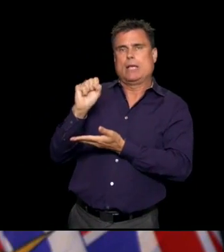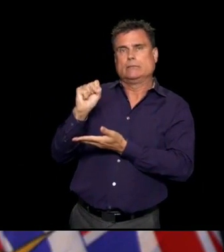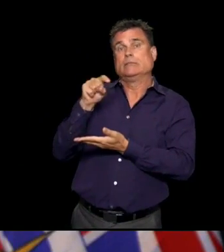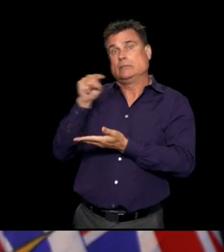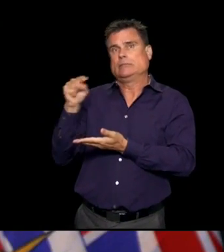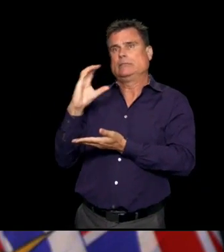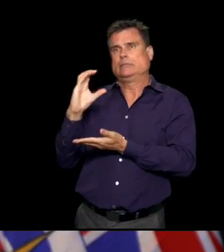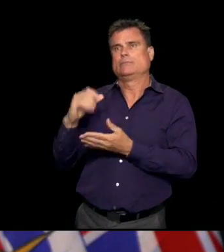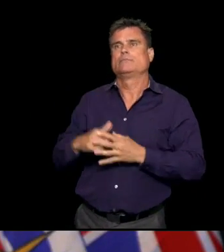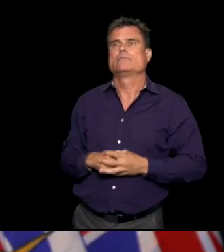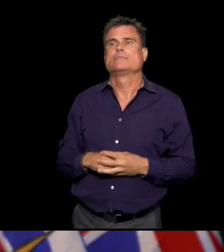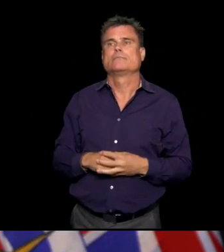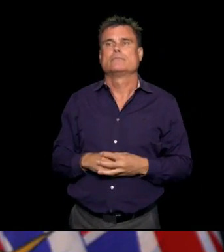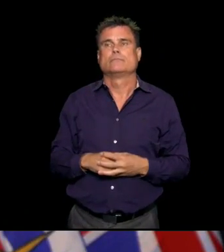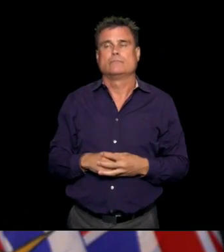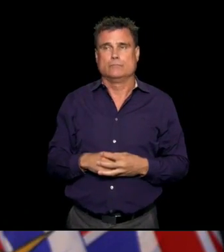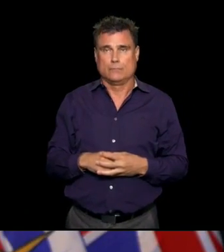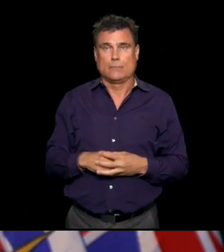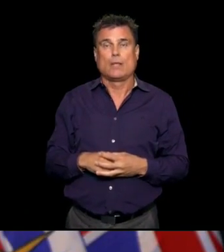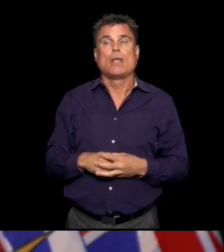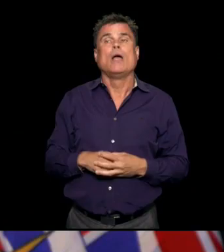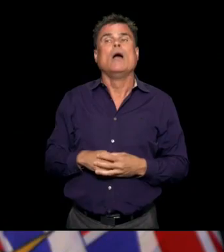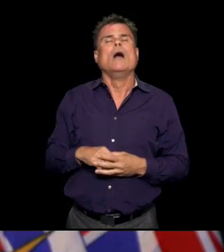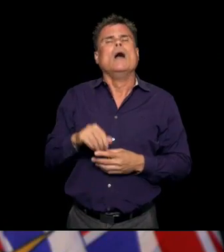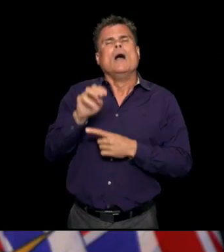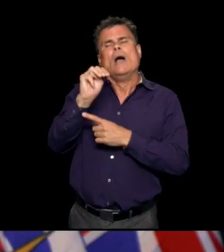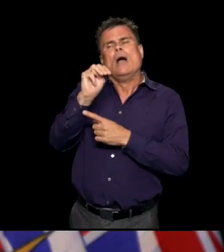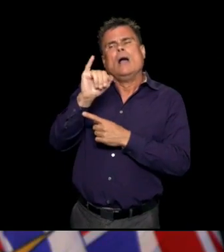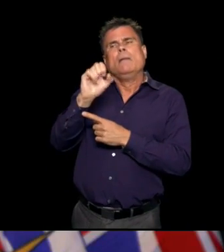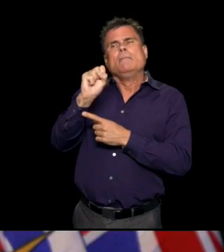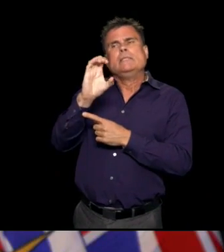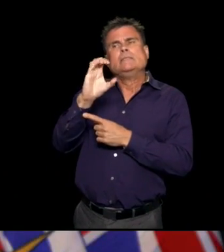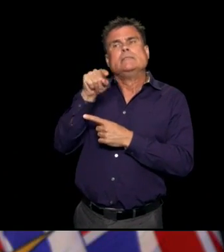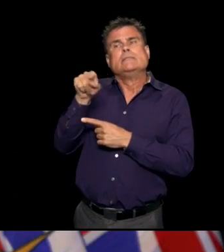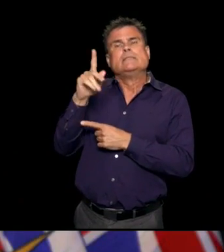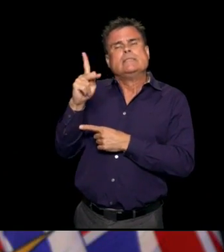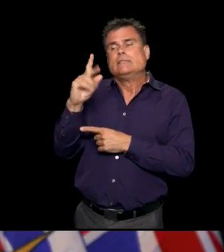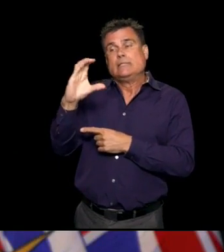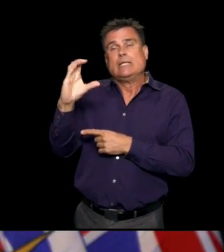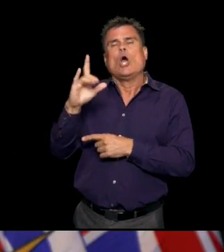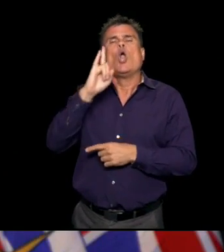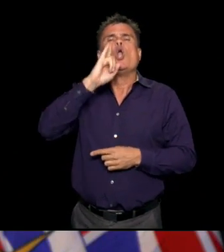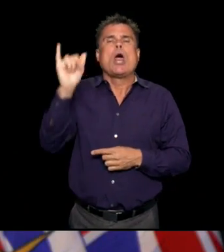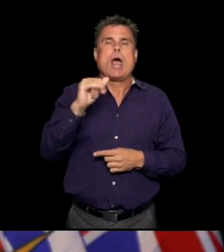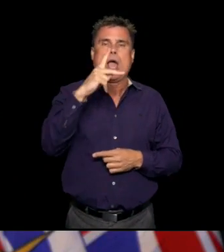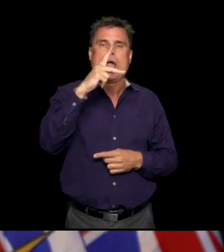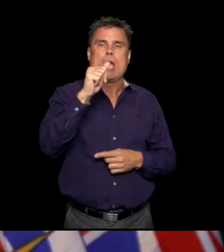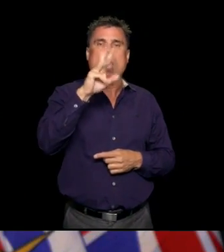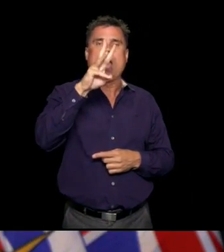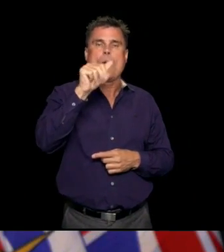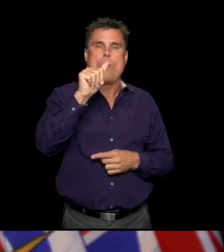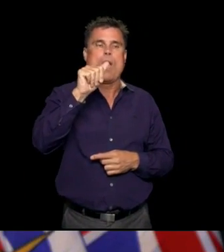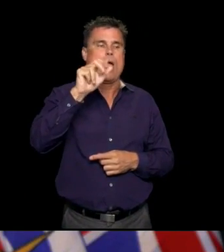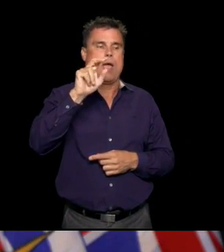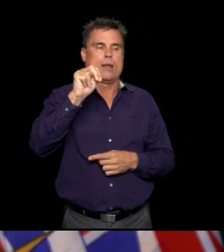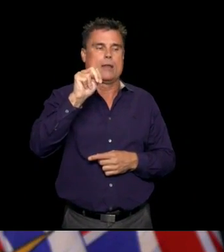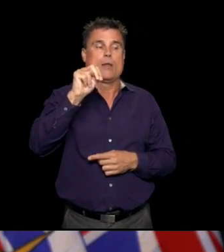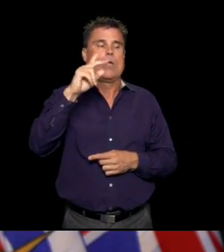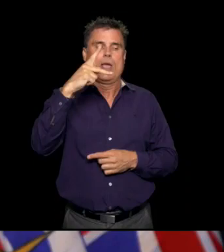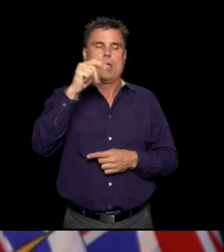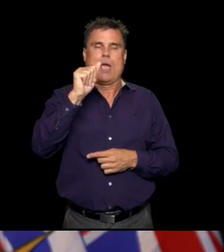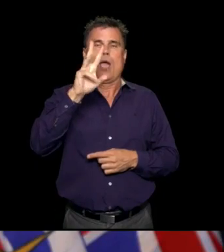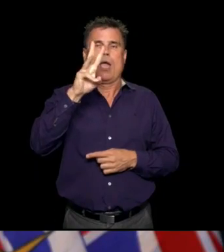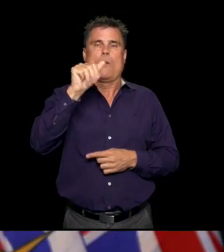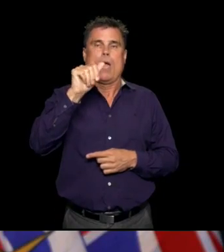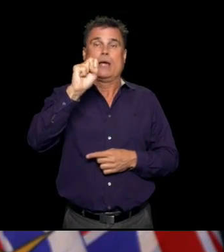to a rare childhood condition that is known as Kawasaki disease. And we have seen children with that condition here in British Columbia every